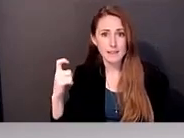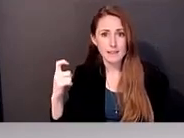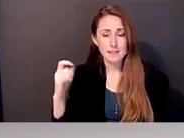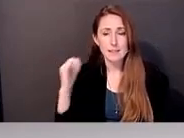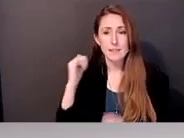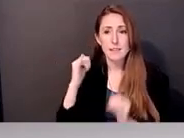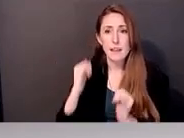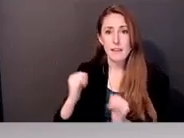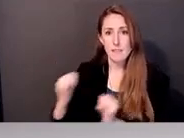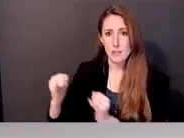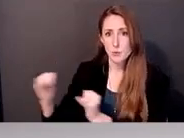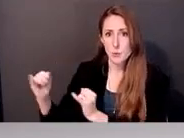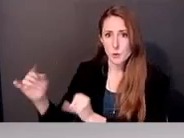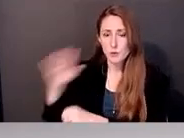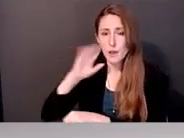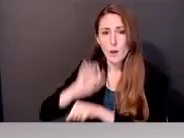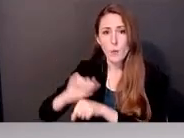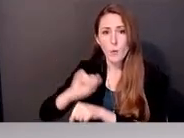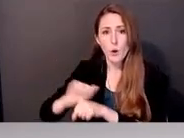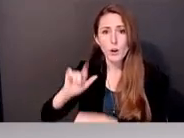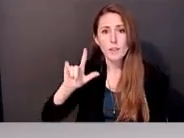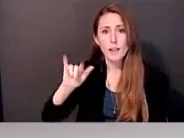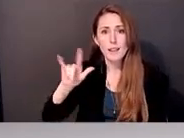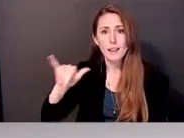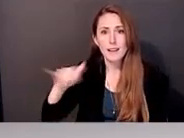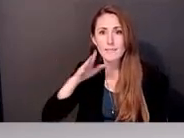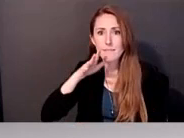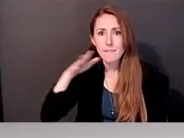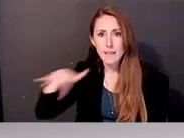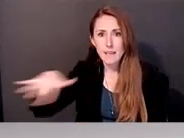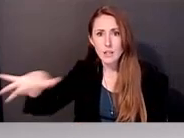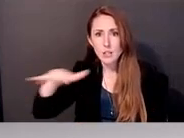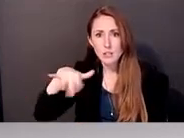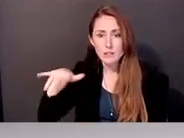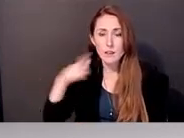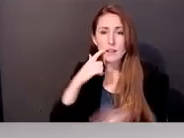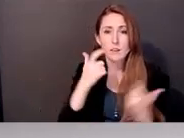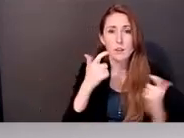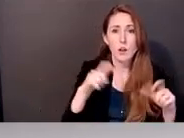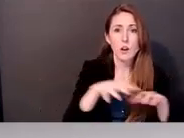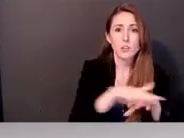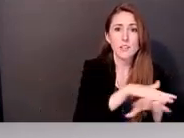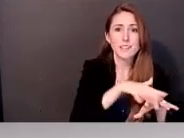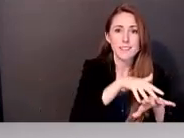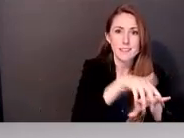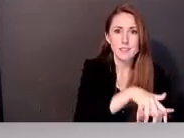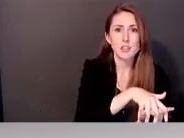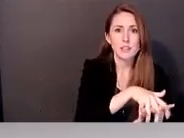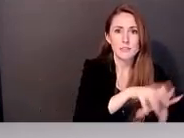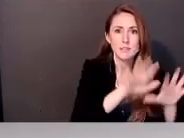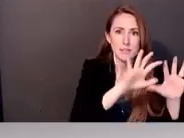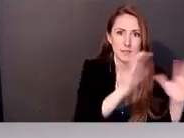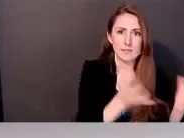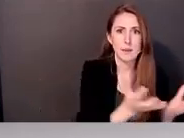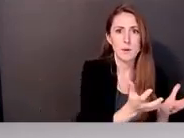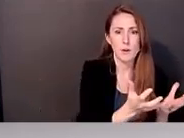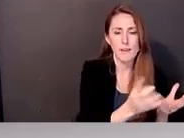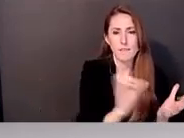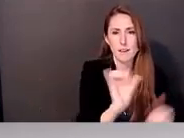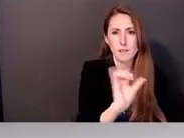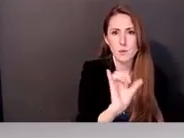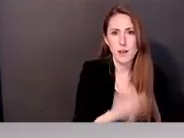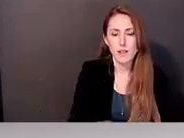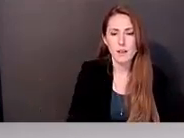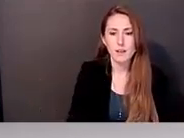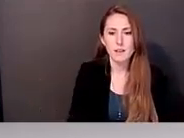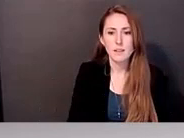fields. And there's also a large indigenous demographic as well. Um, so wanting to be